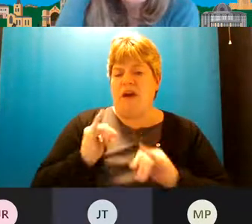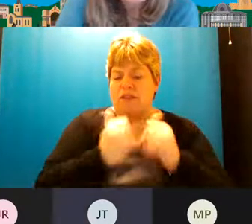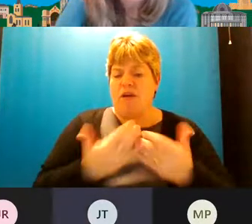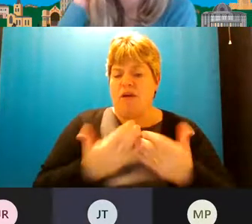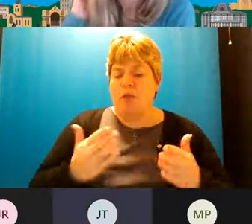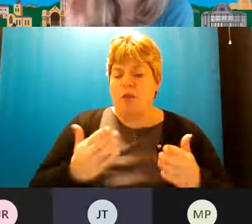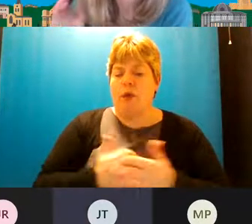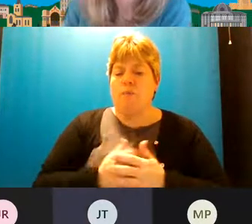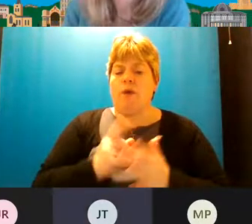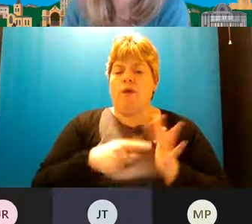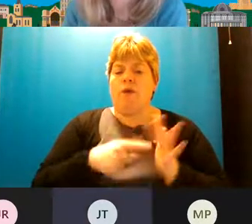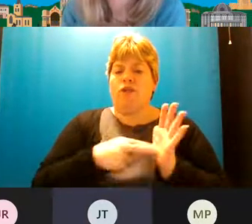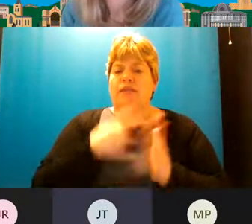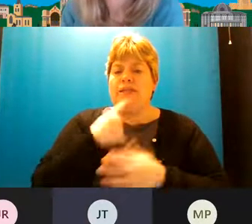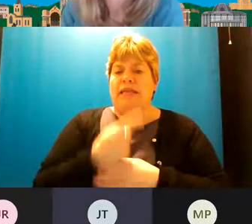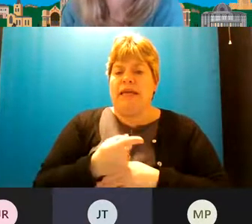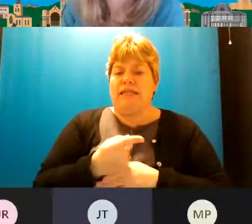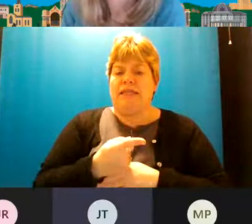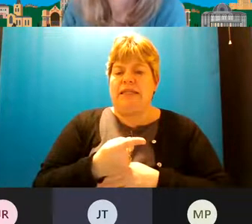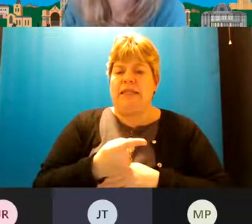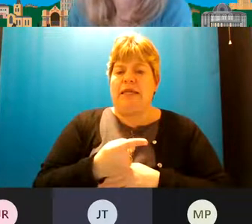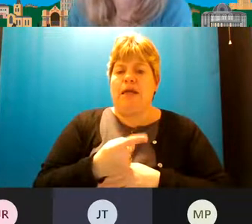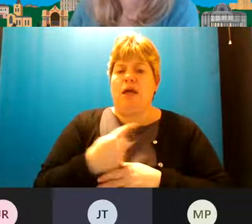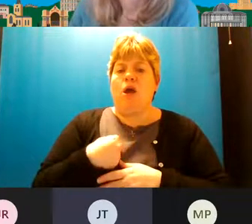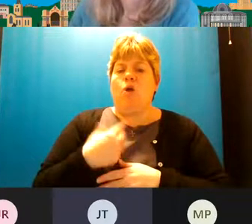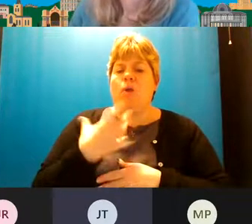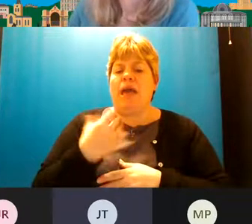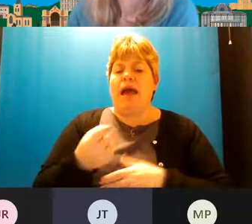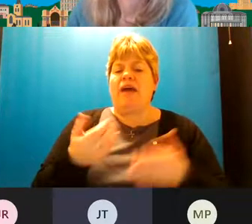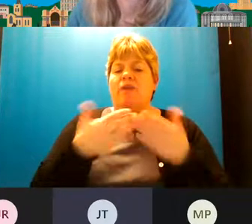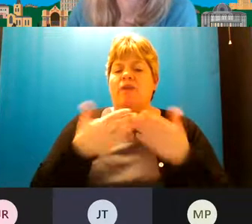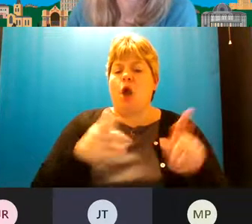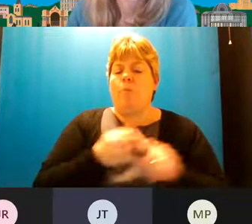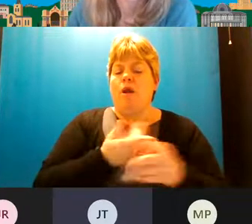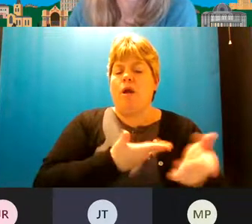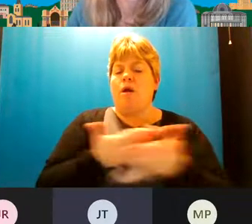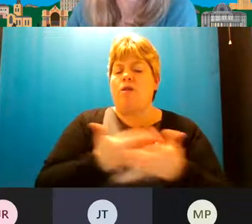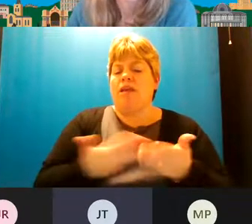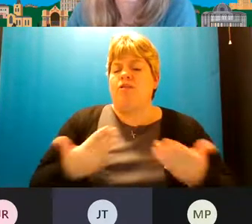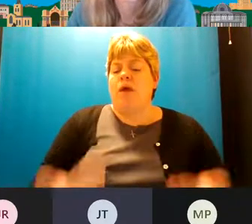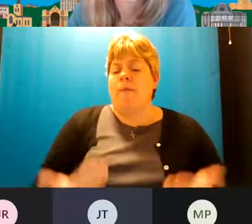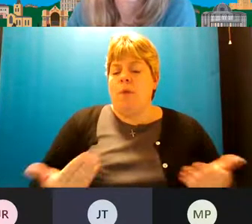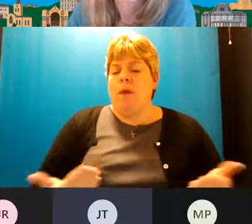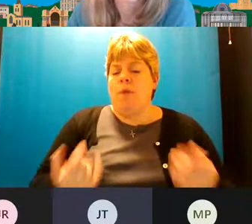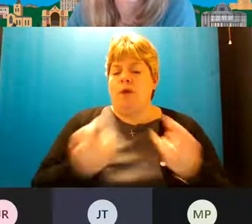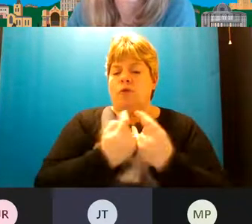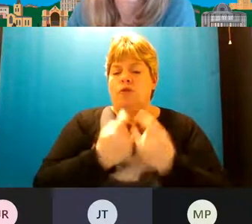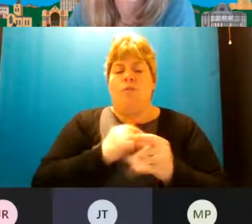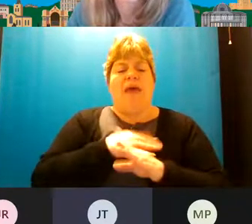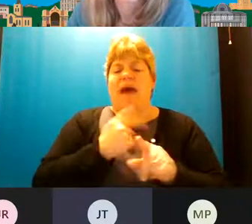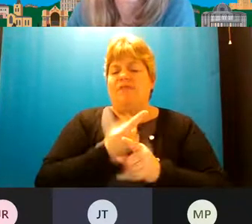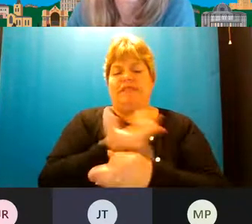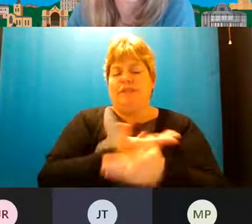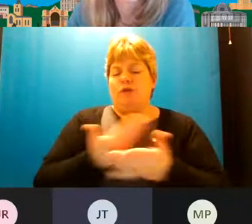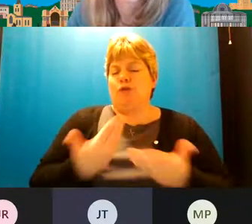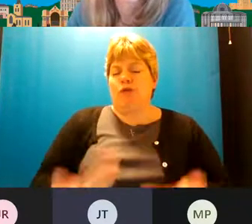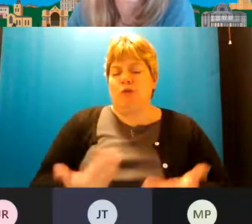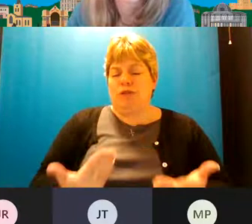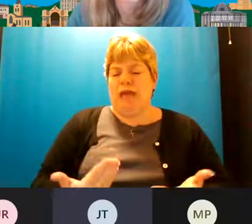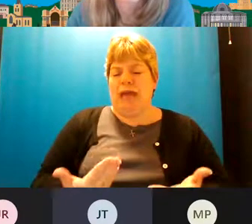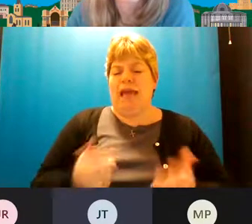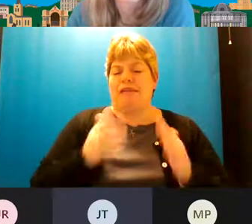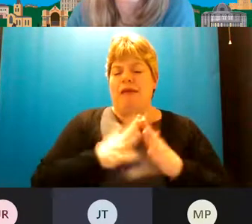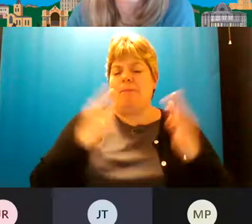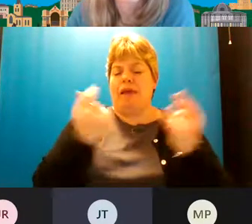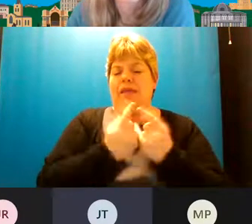um yes so we actually have an um open consultation at the moment one of the things i haven't discussed today which is a a major